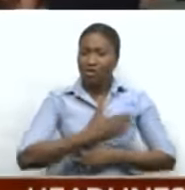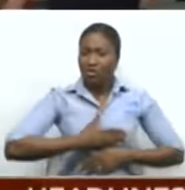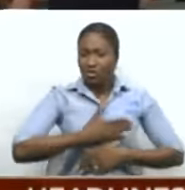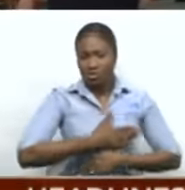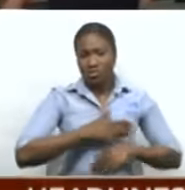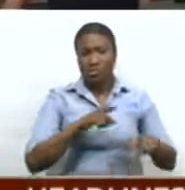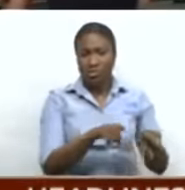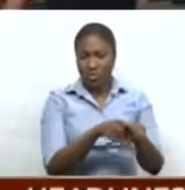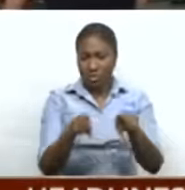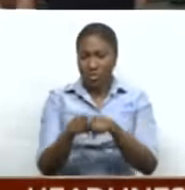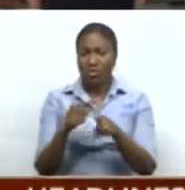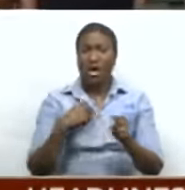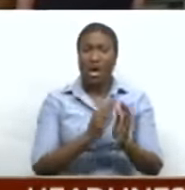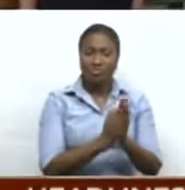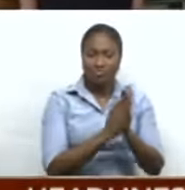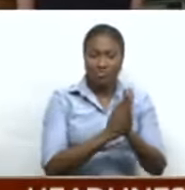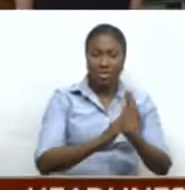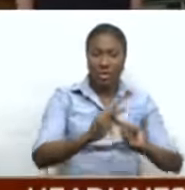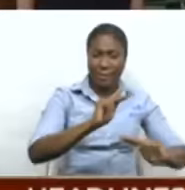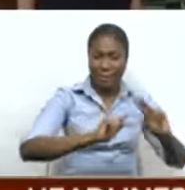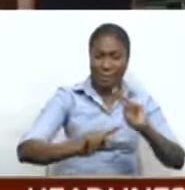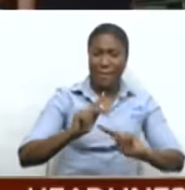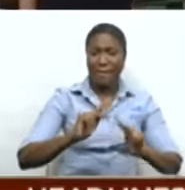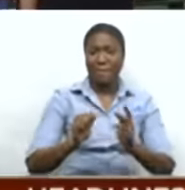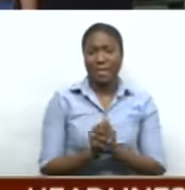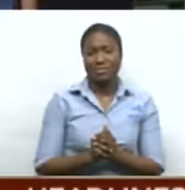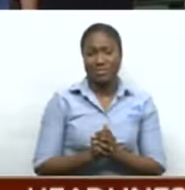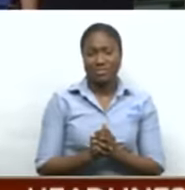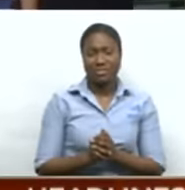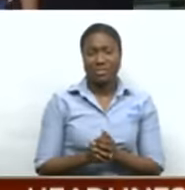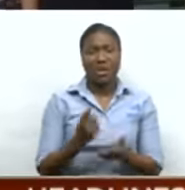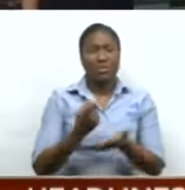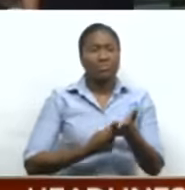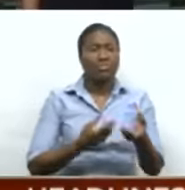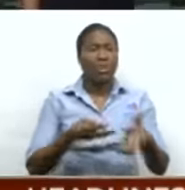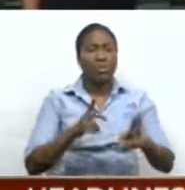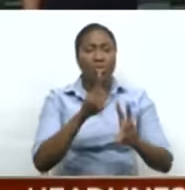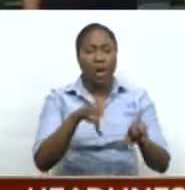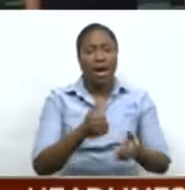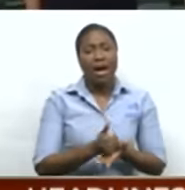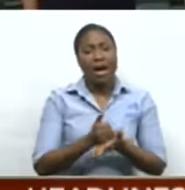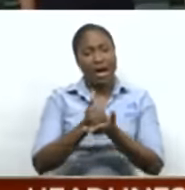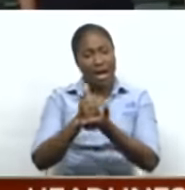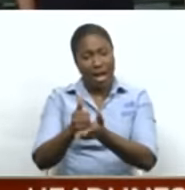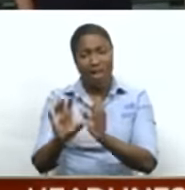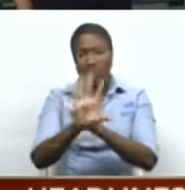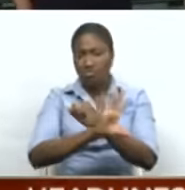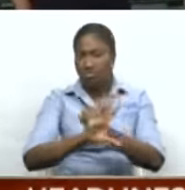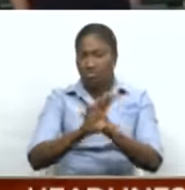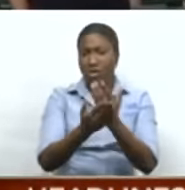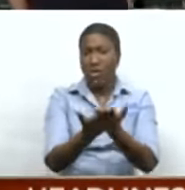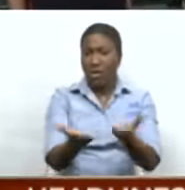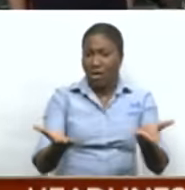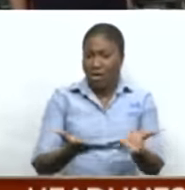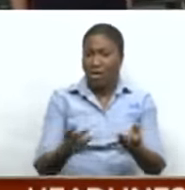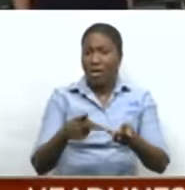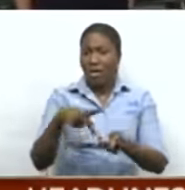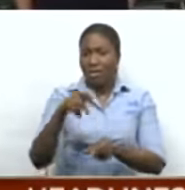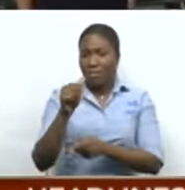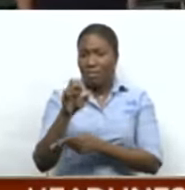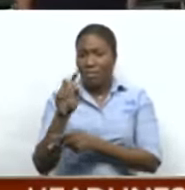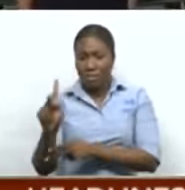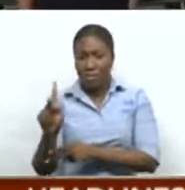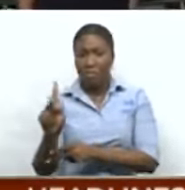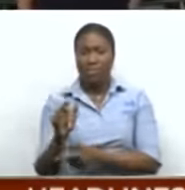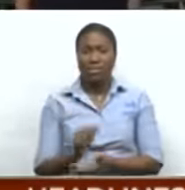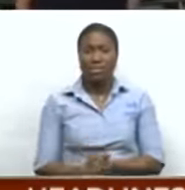also, I'm pleading with people outside there on whatever simple way that you can contribute to help them to secure the premises of Samsara Nitya